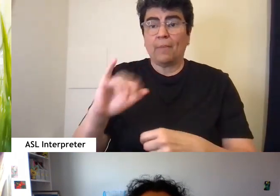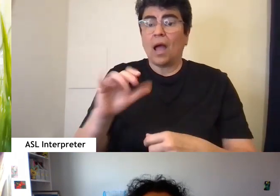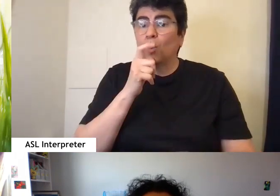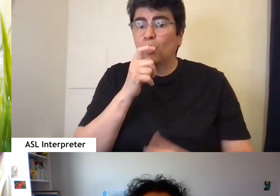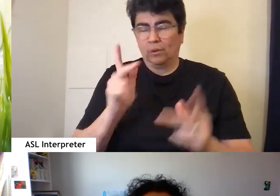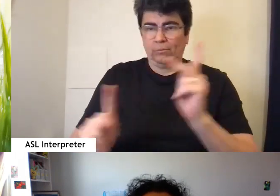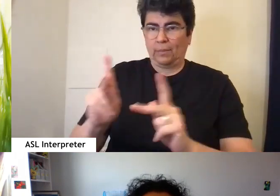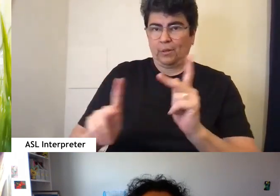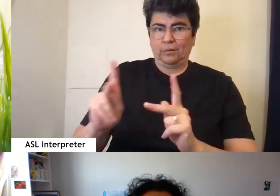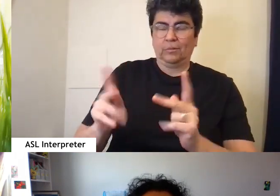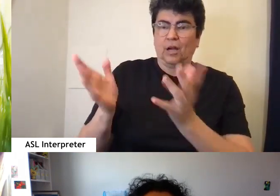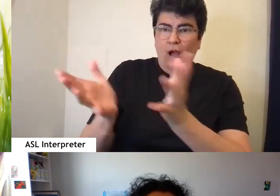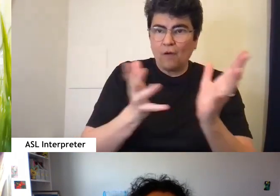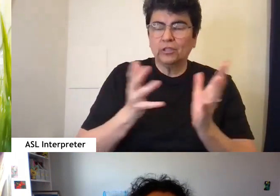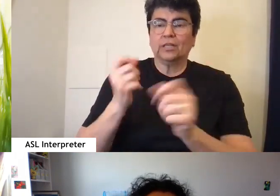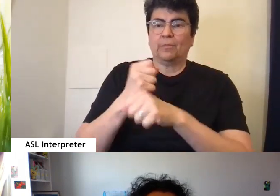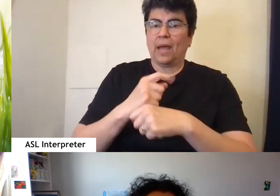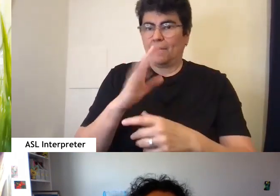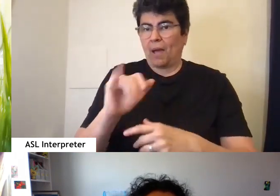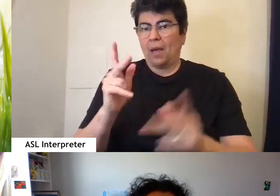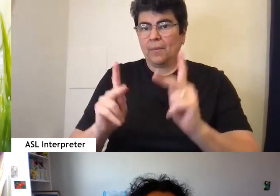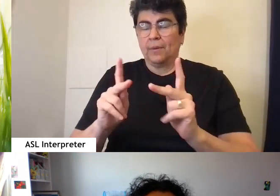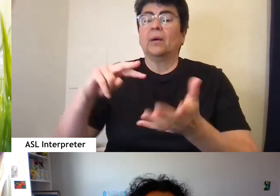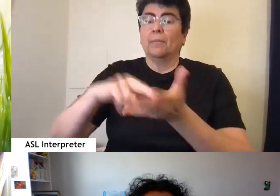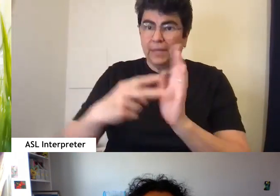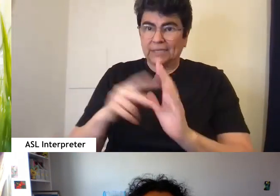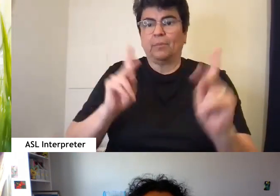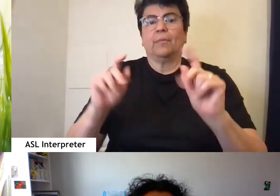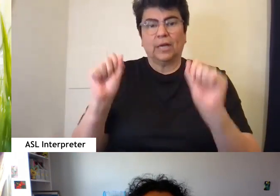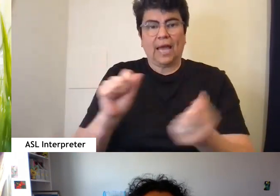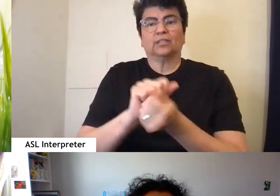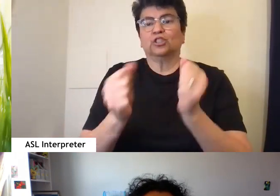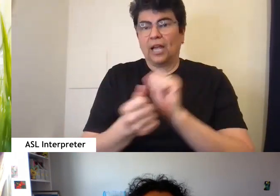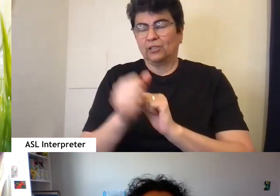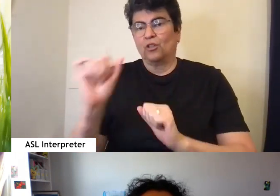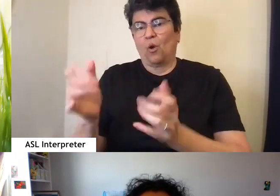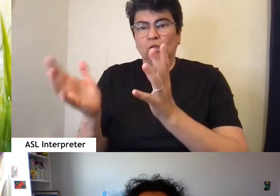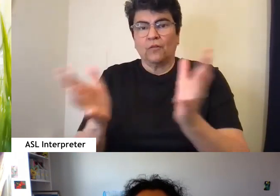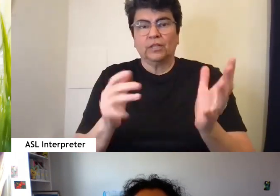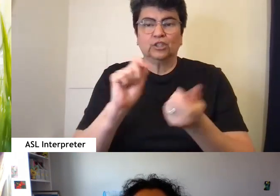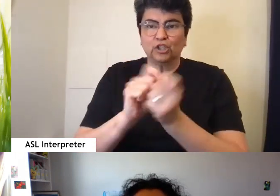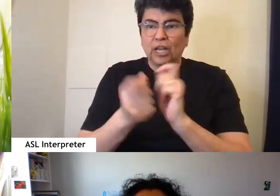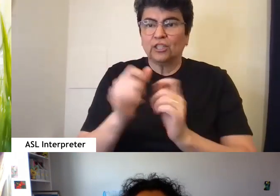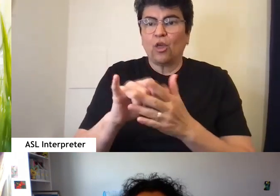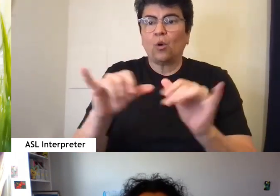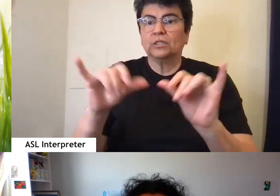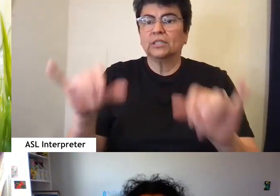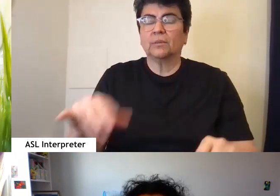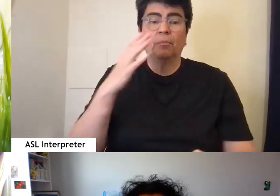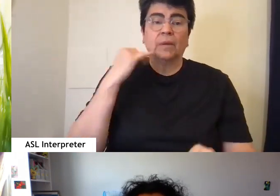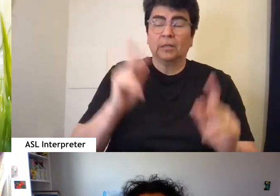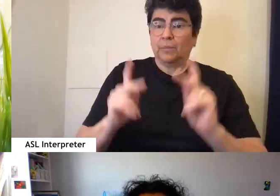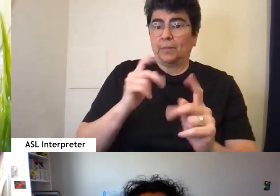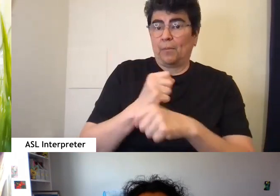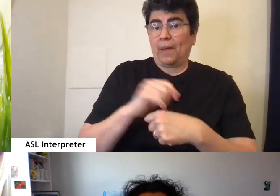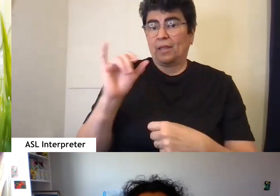conversations are made by people, and that means that people can change those conversations that means that people can change those systems because people made